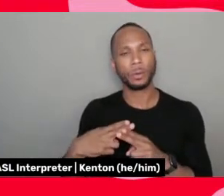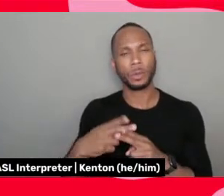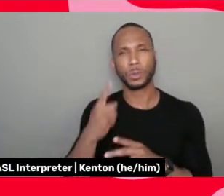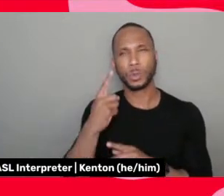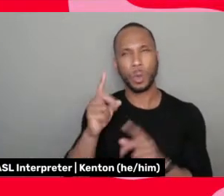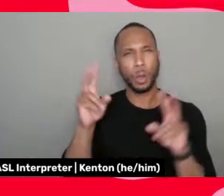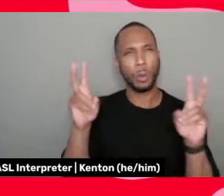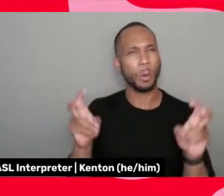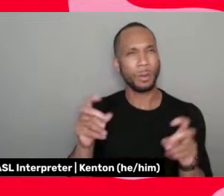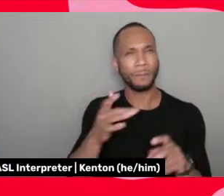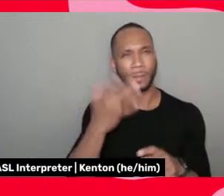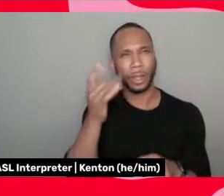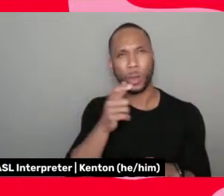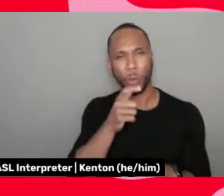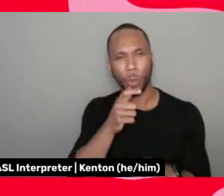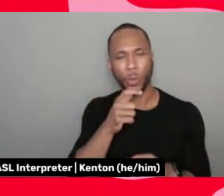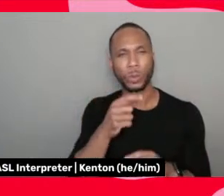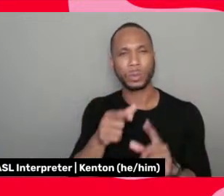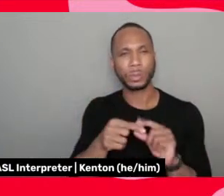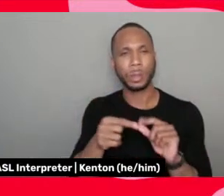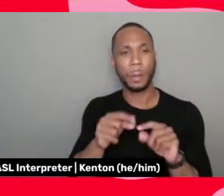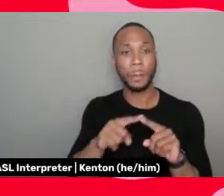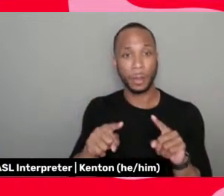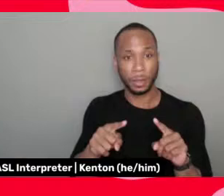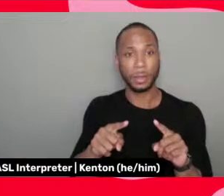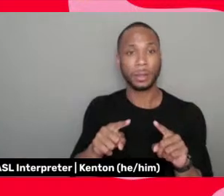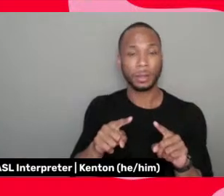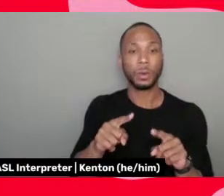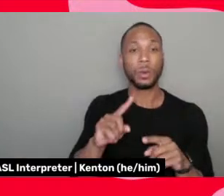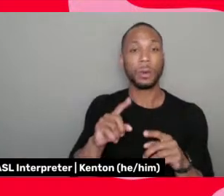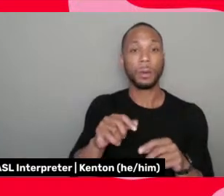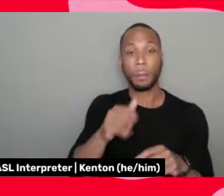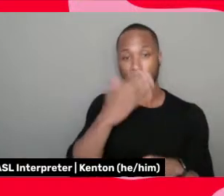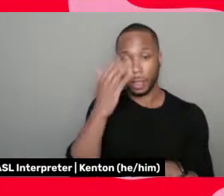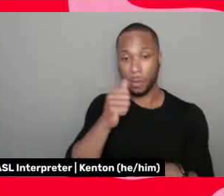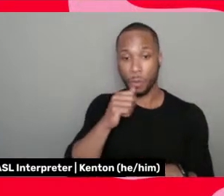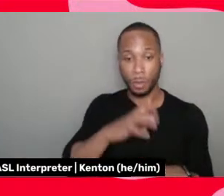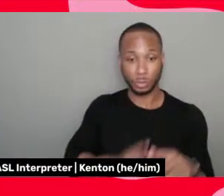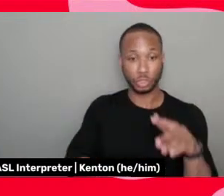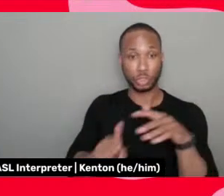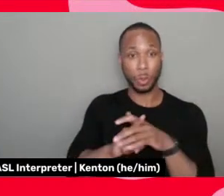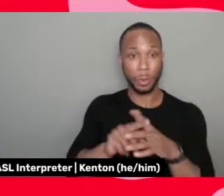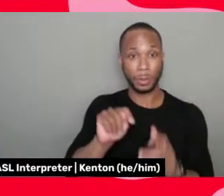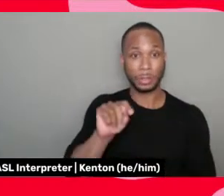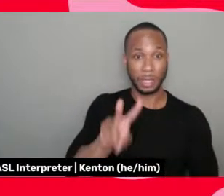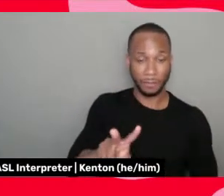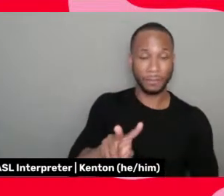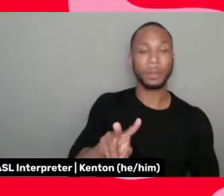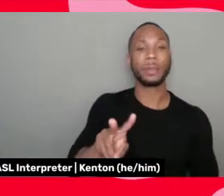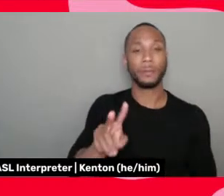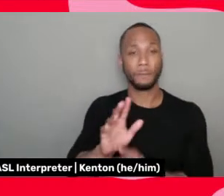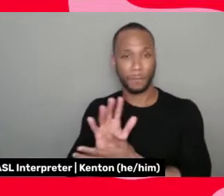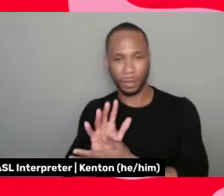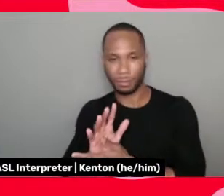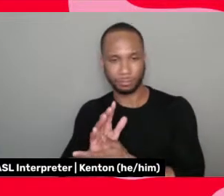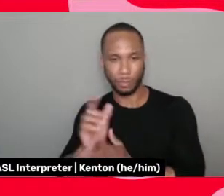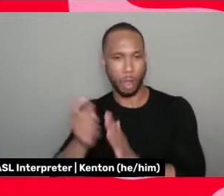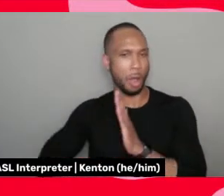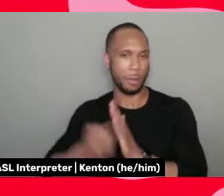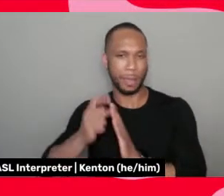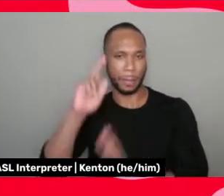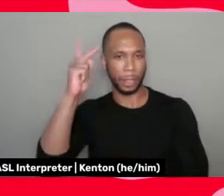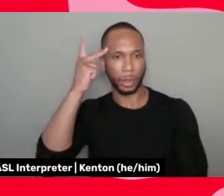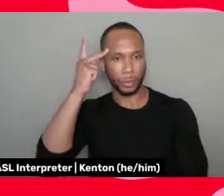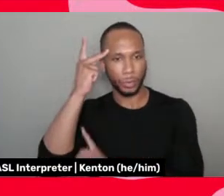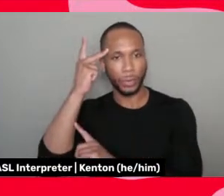quote, I forgot who said it, but like, as soon as a black woman is on television or on film, it's, it's instantly politicized. And I think